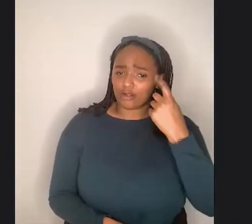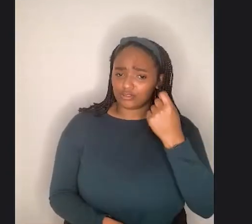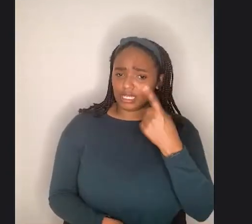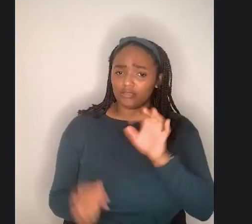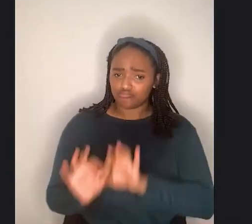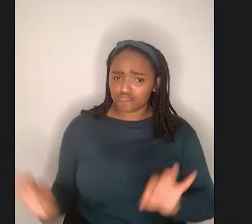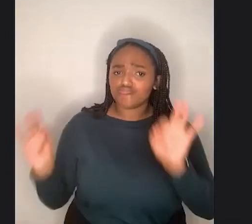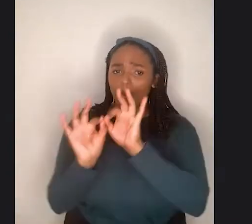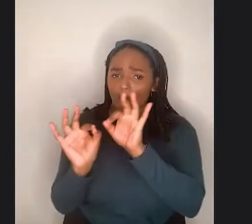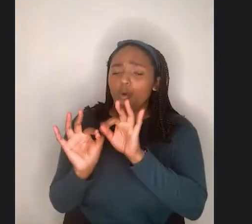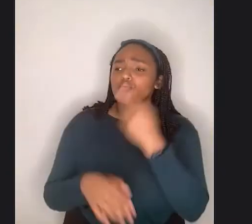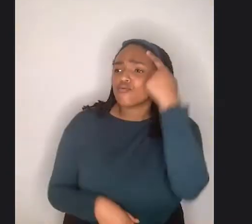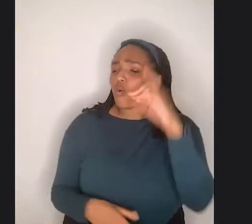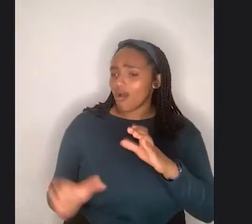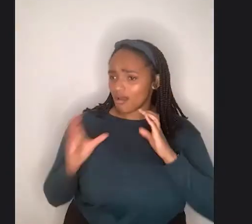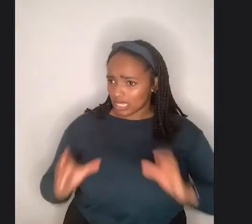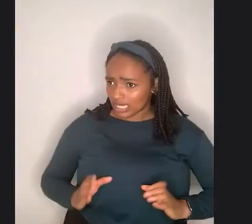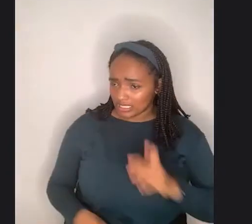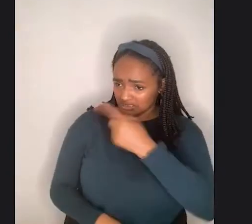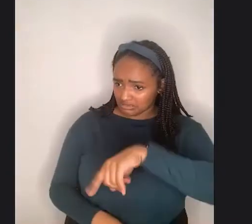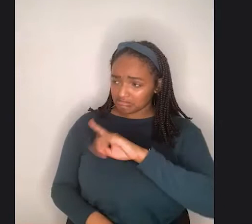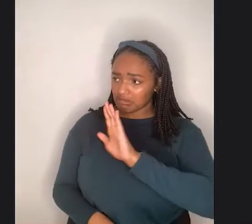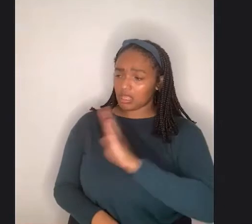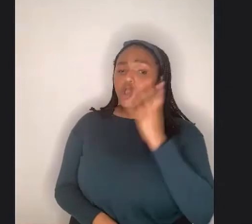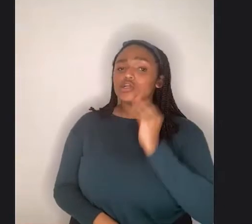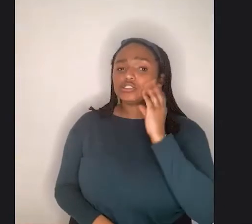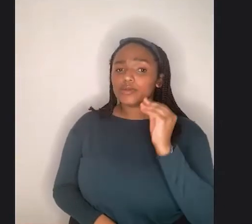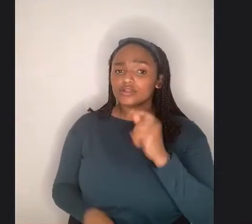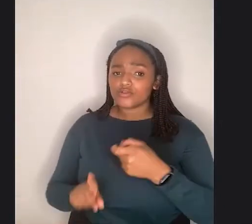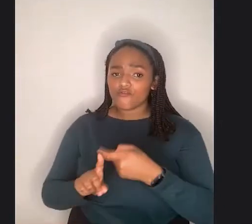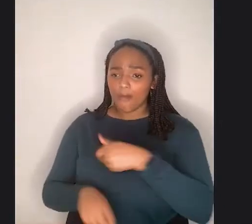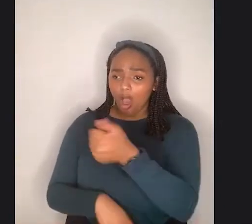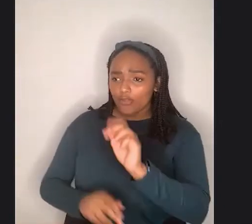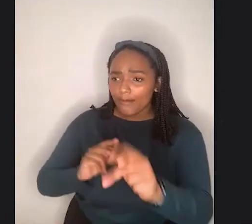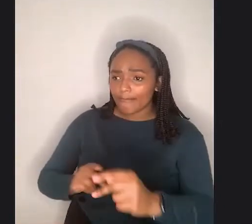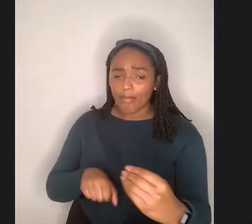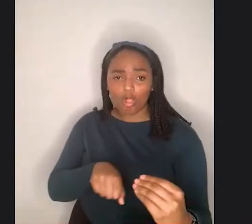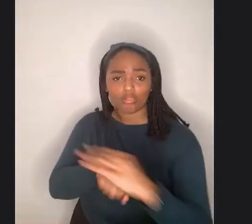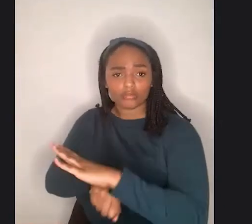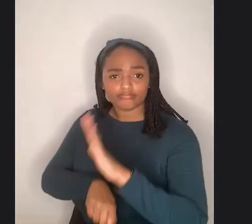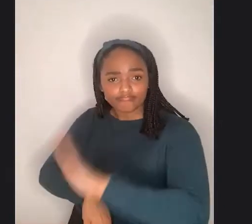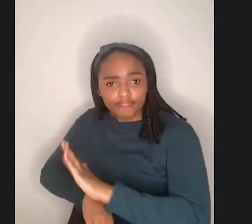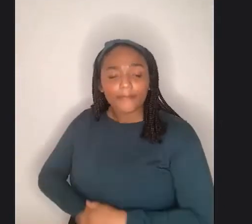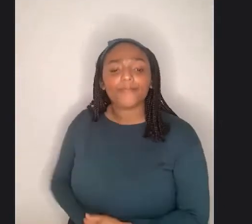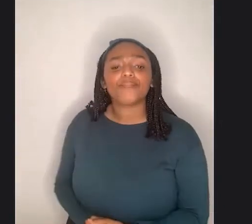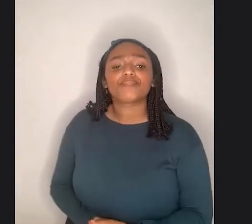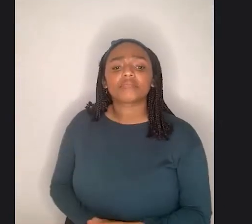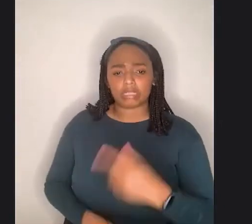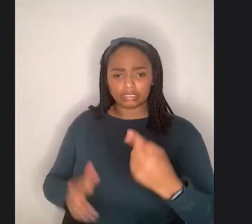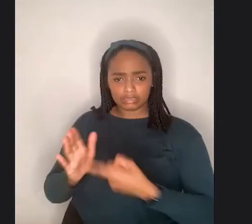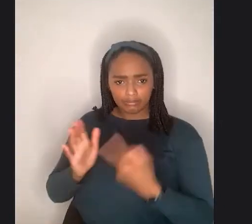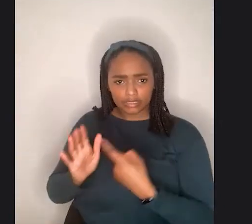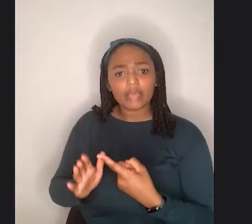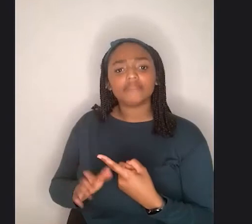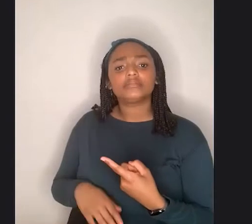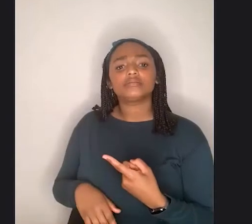who are experiencing fat phobia from others or internalized fat phobia. Sometimes I do get pushback in though,